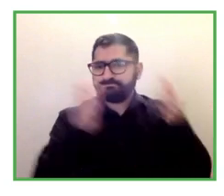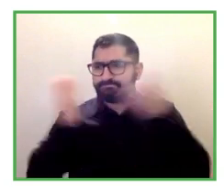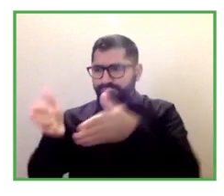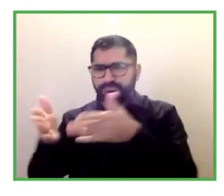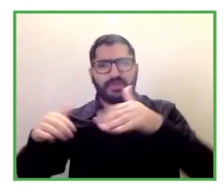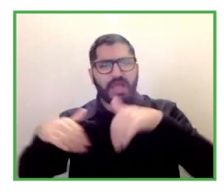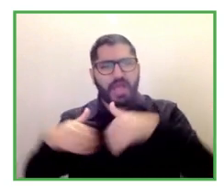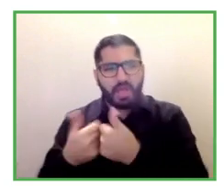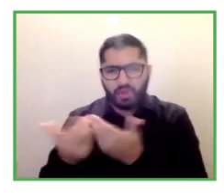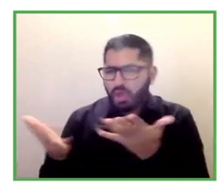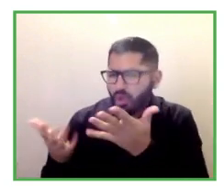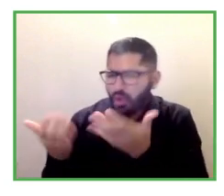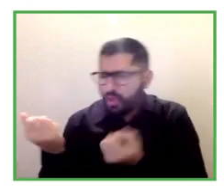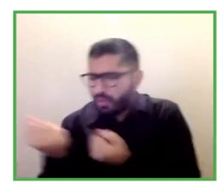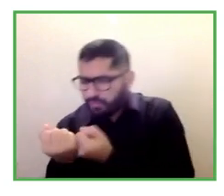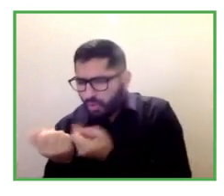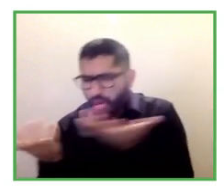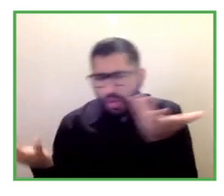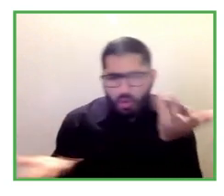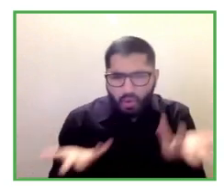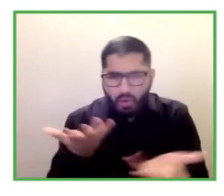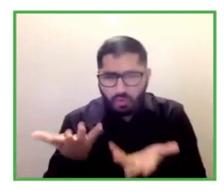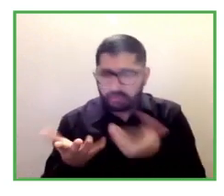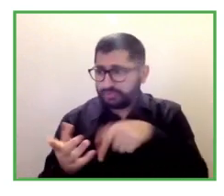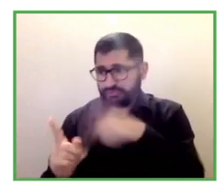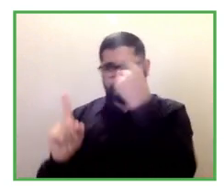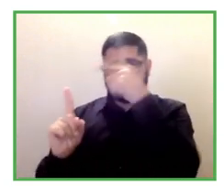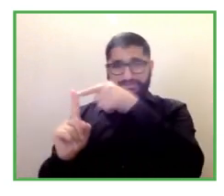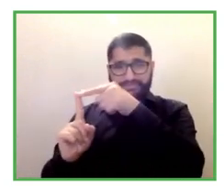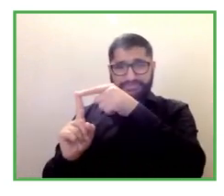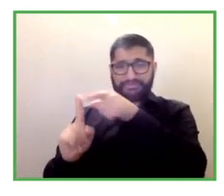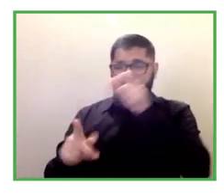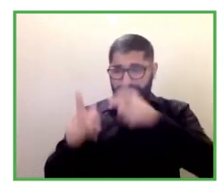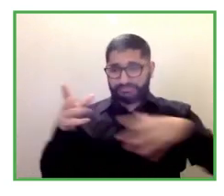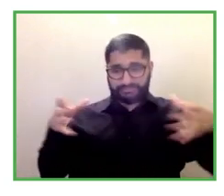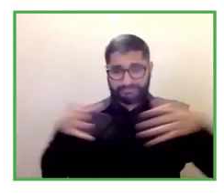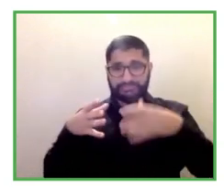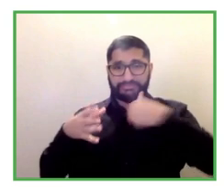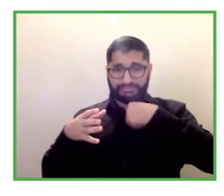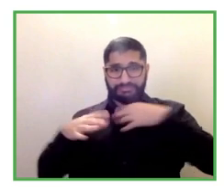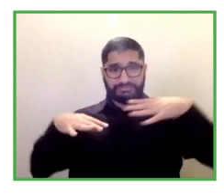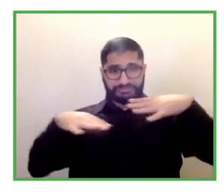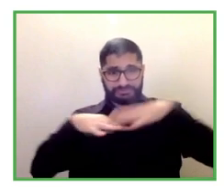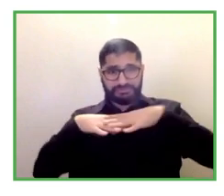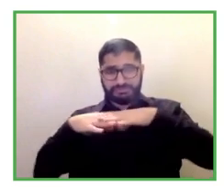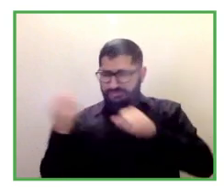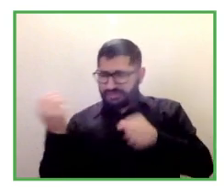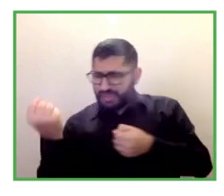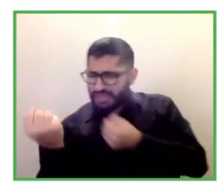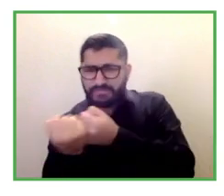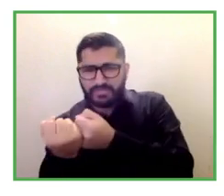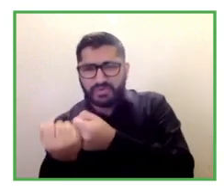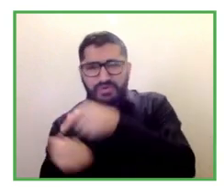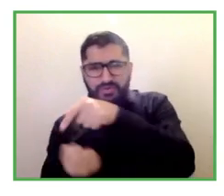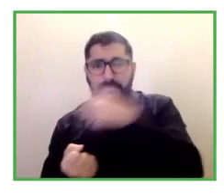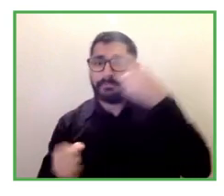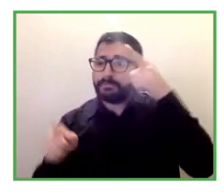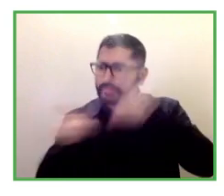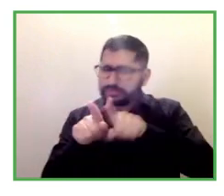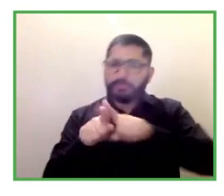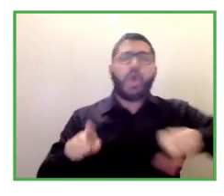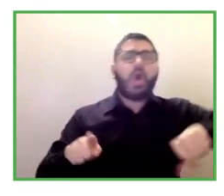might not all be staff but to make sure that you have a team of supportive people that you can bounce ideas off of and brainstorm together